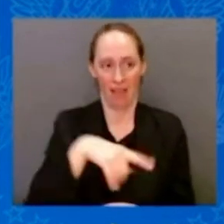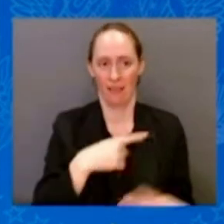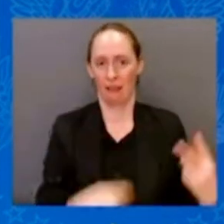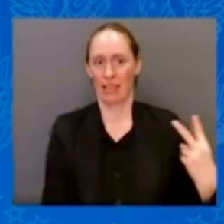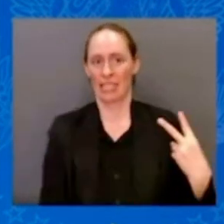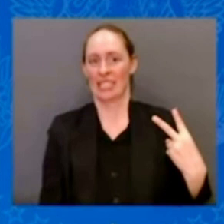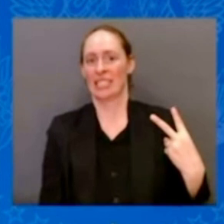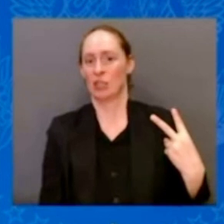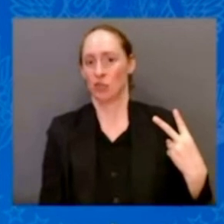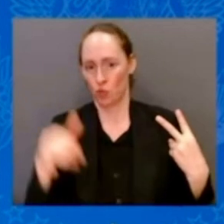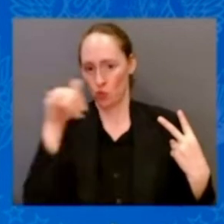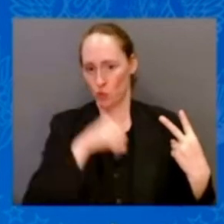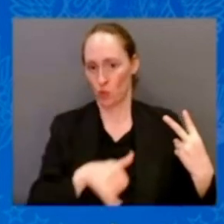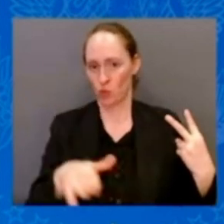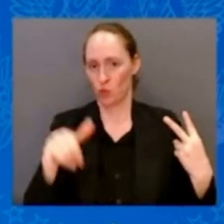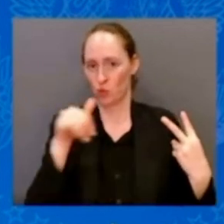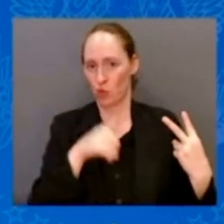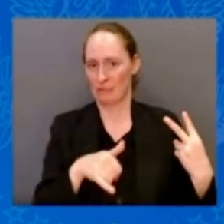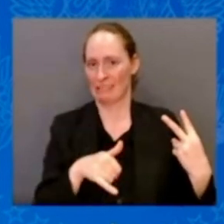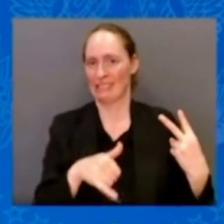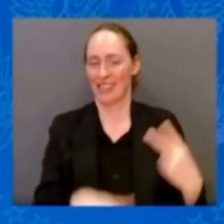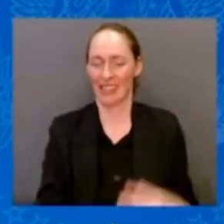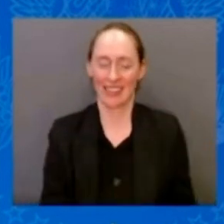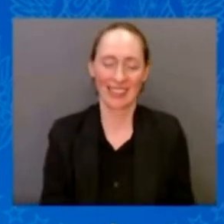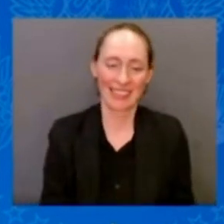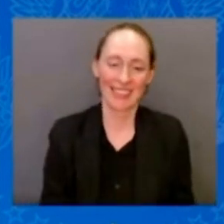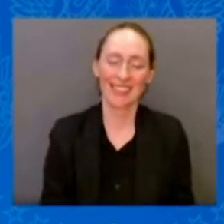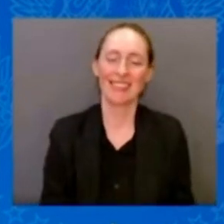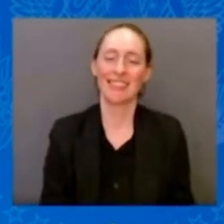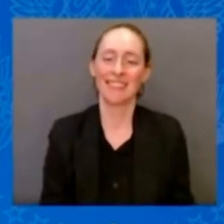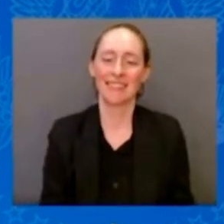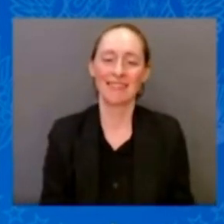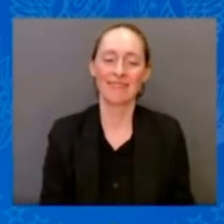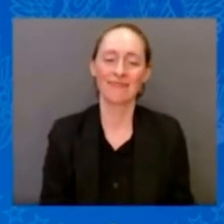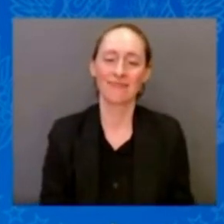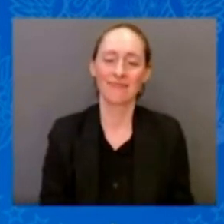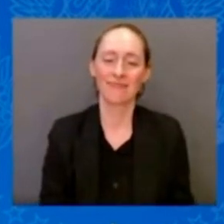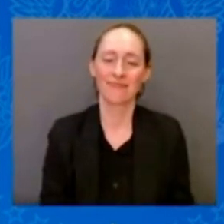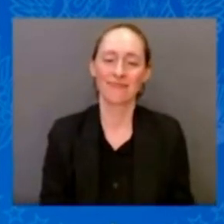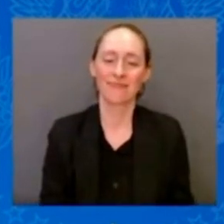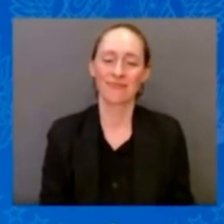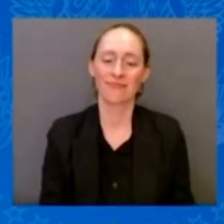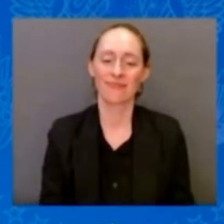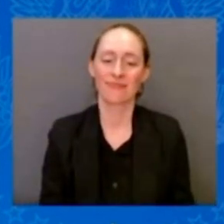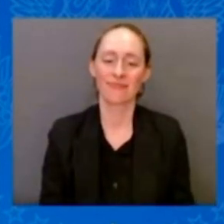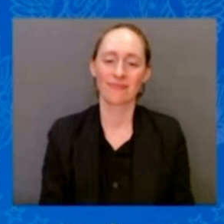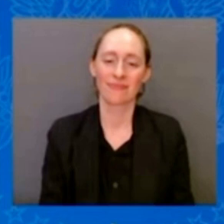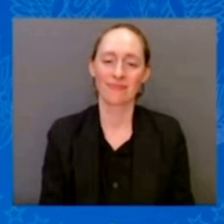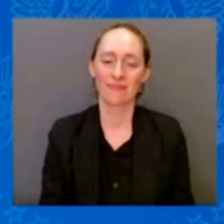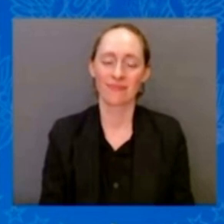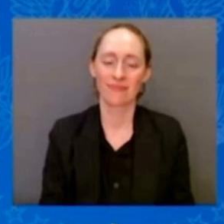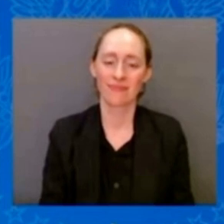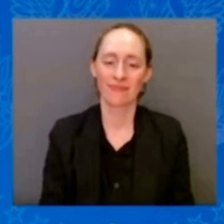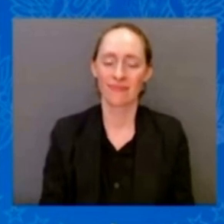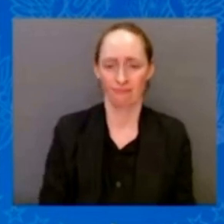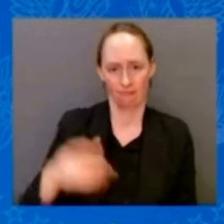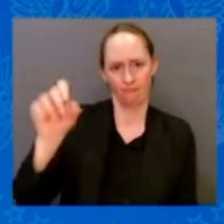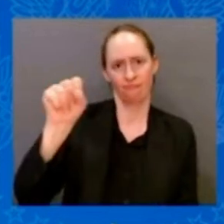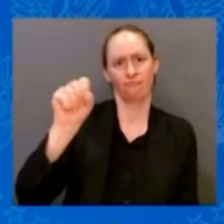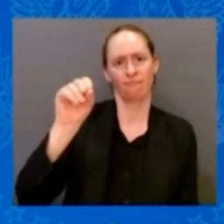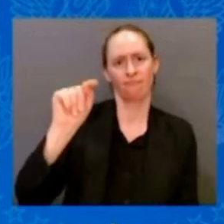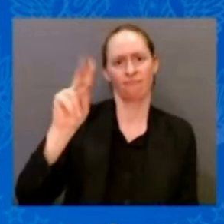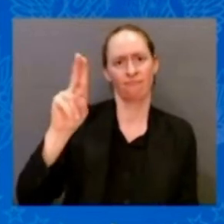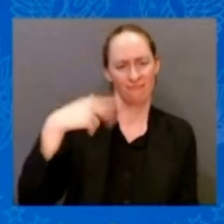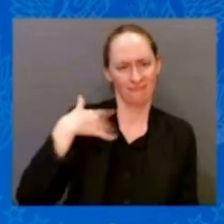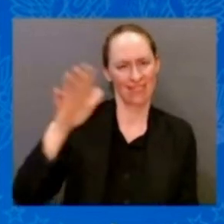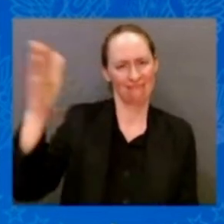to cut Medicare, we're going to stop it. And look, when I called Republicans out on this on the State of the Union, it sounded like they started yelling, liar —